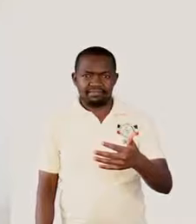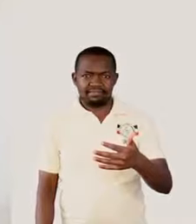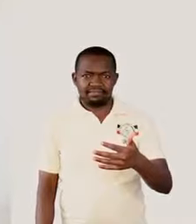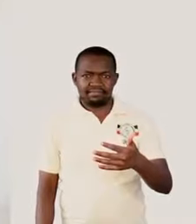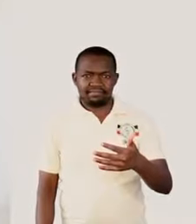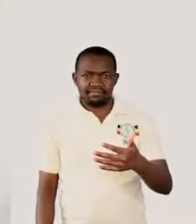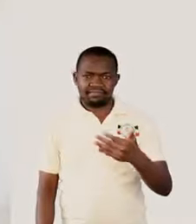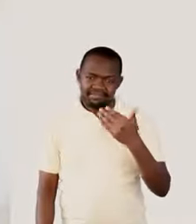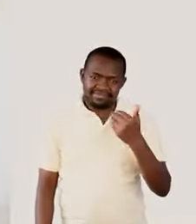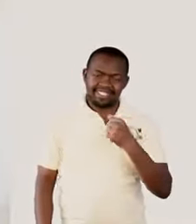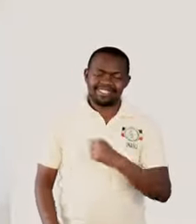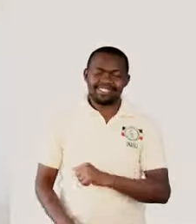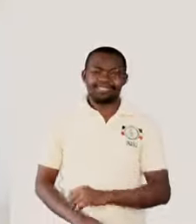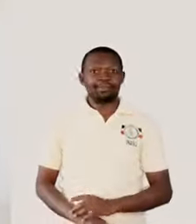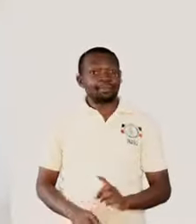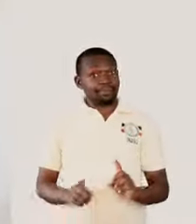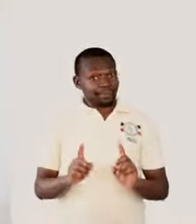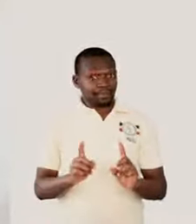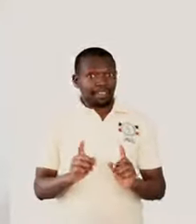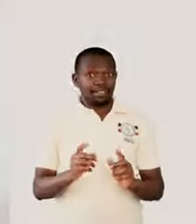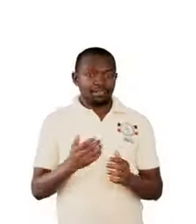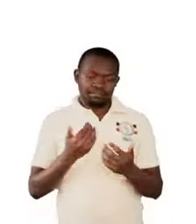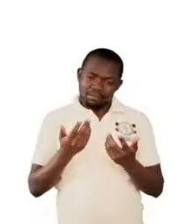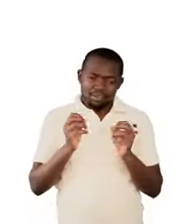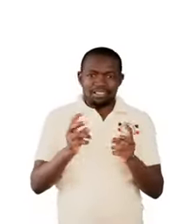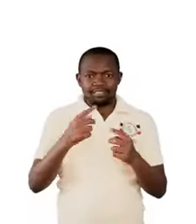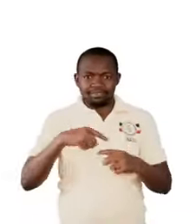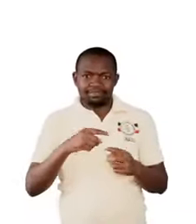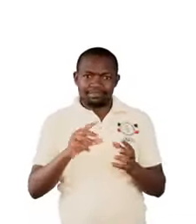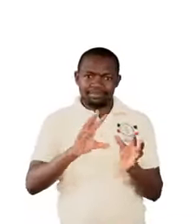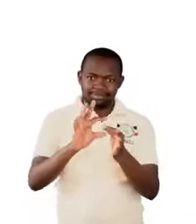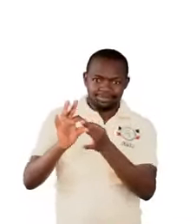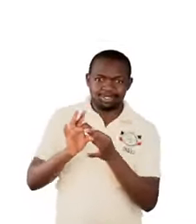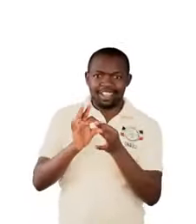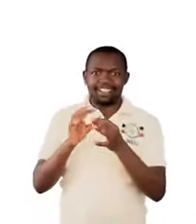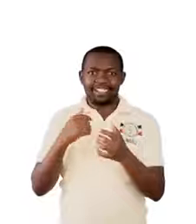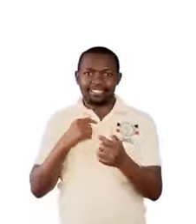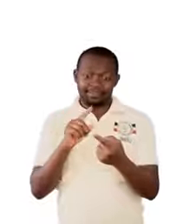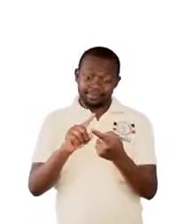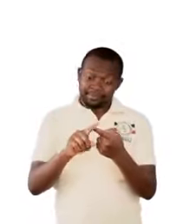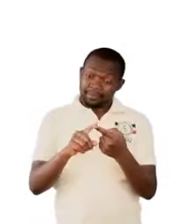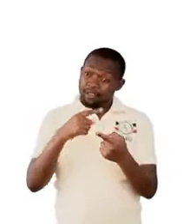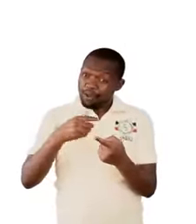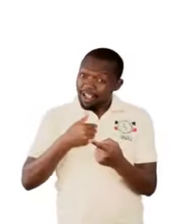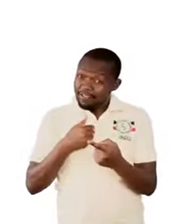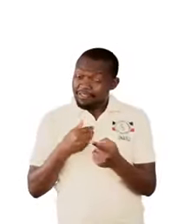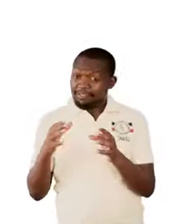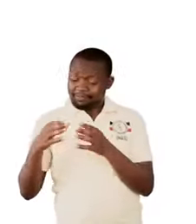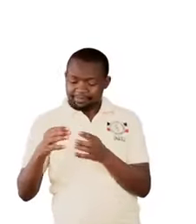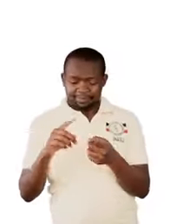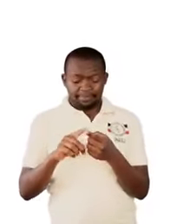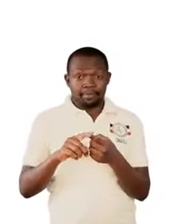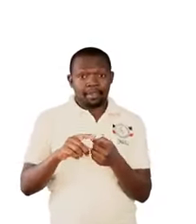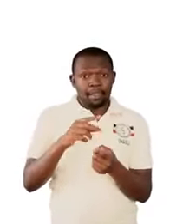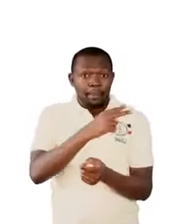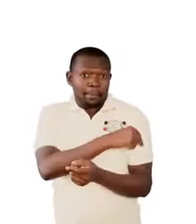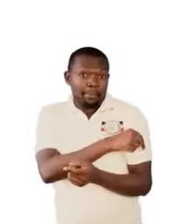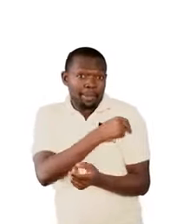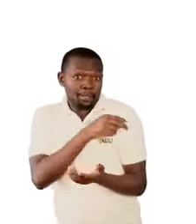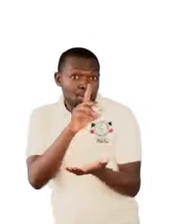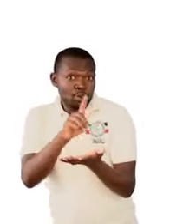Thank you. Let us list them together. Medical doctors. doctors, nurses,